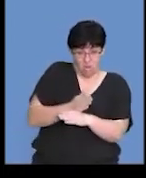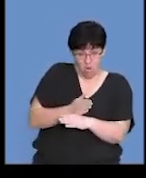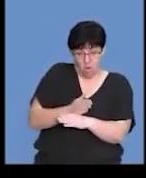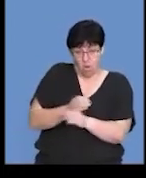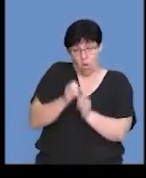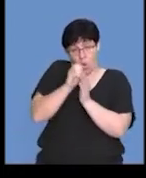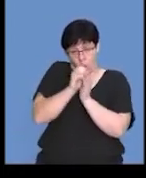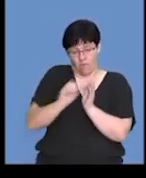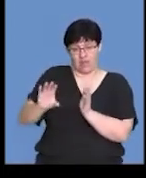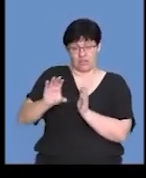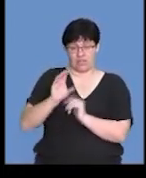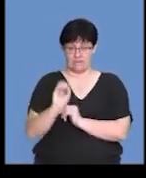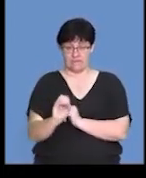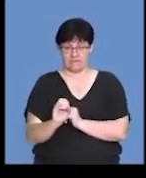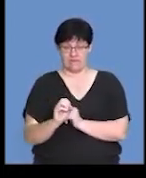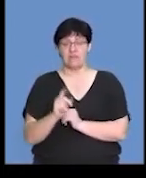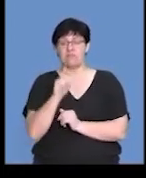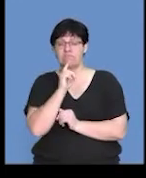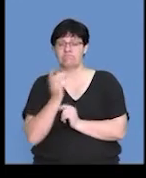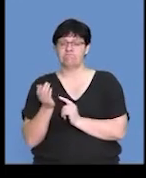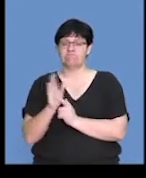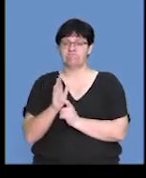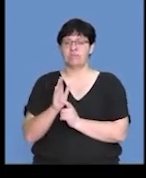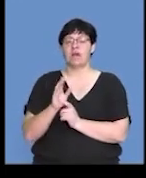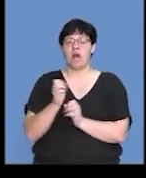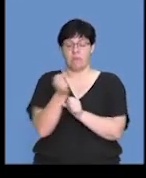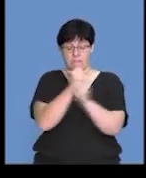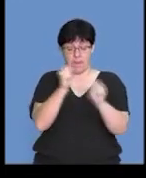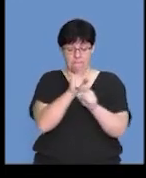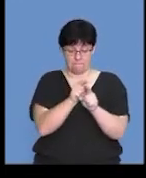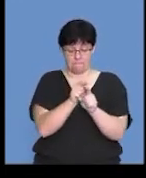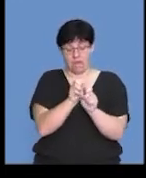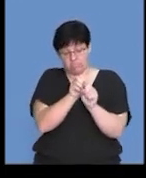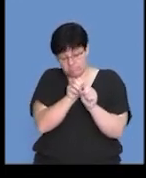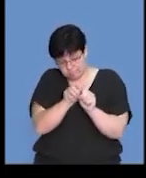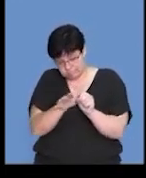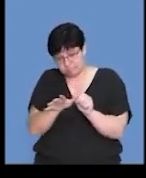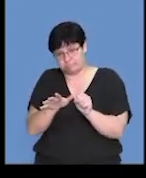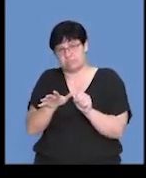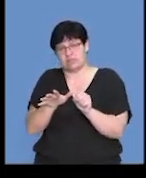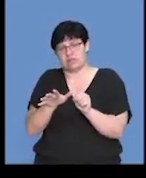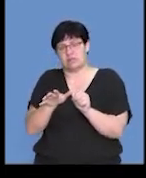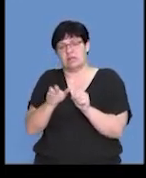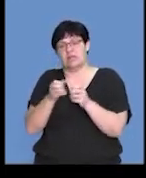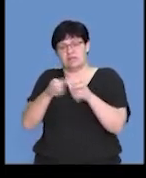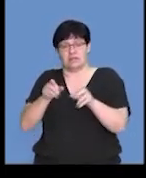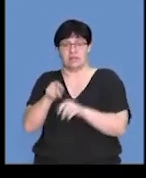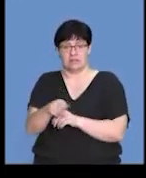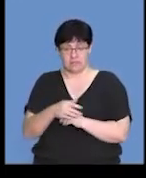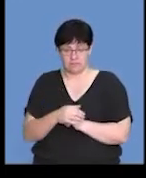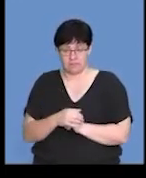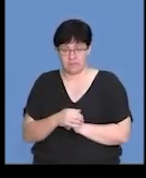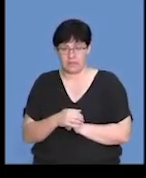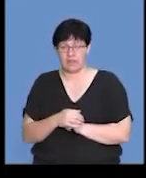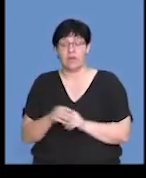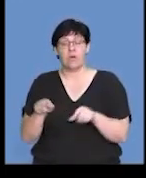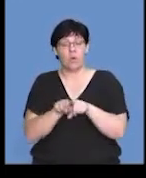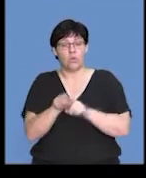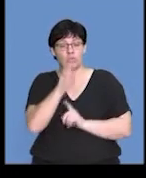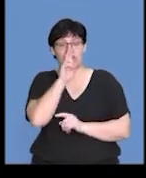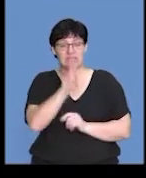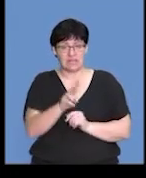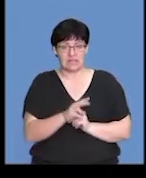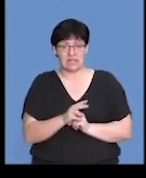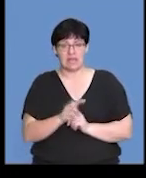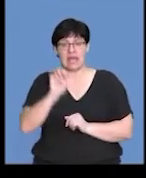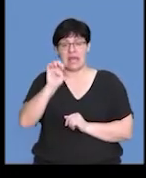which would mean that this graphene follicle ruptures and releases the secondary oocyte. We also see the